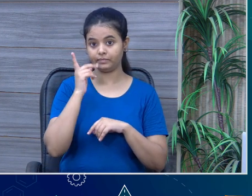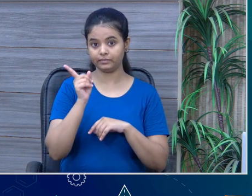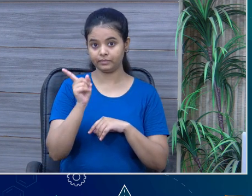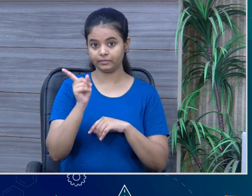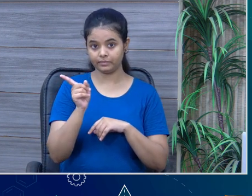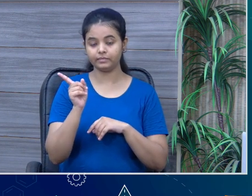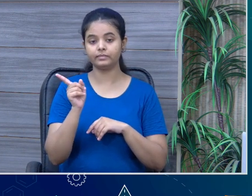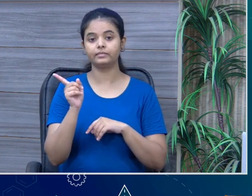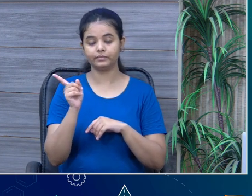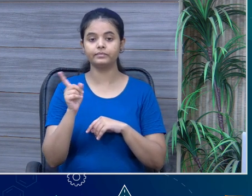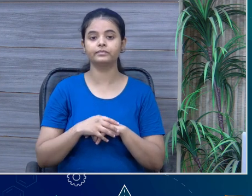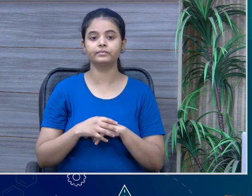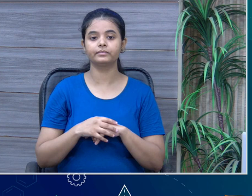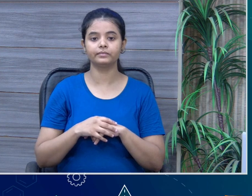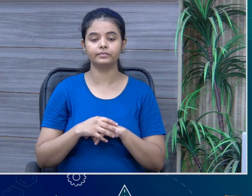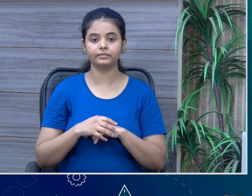see on your screens.